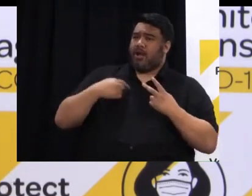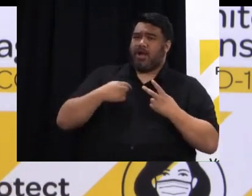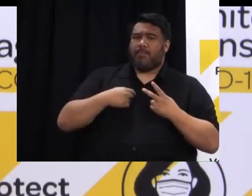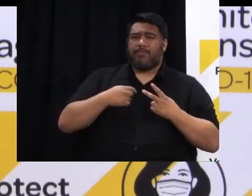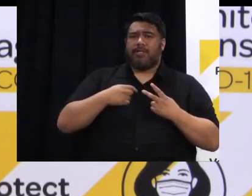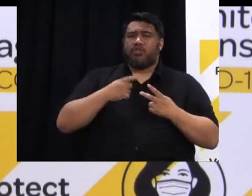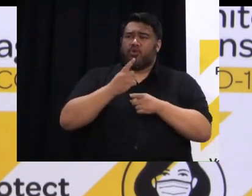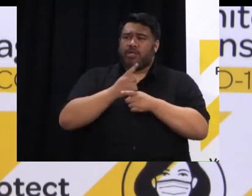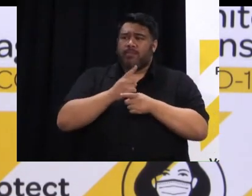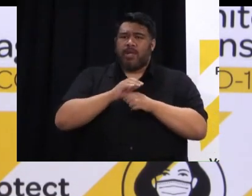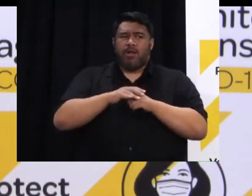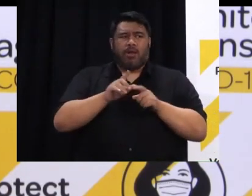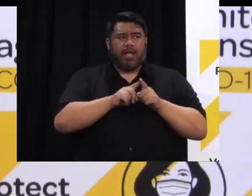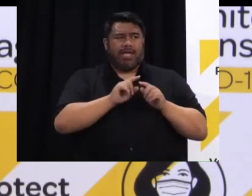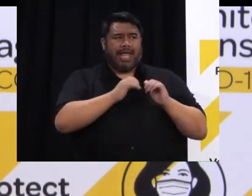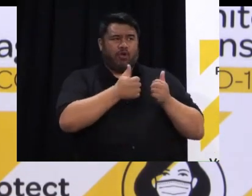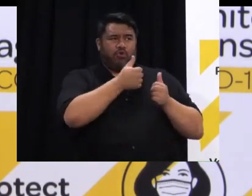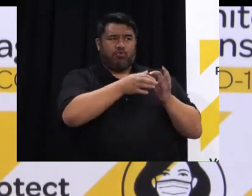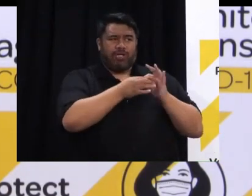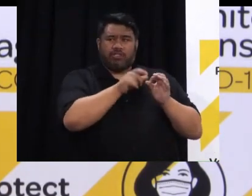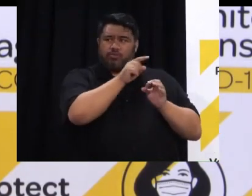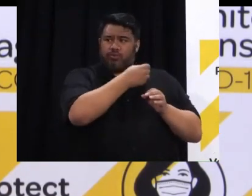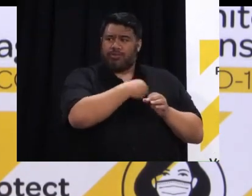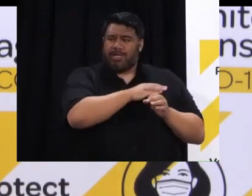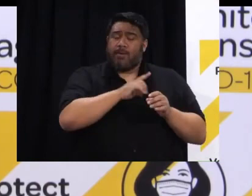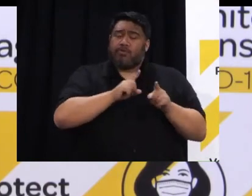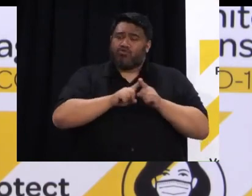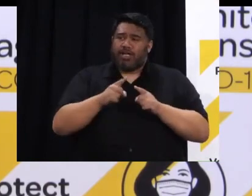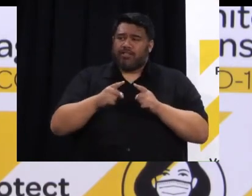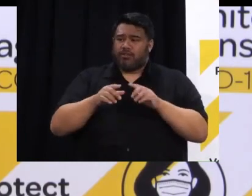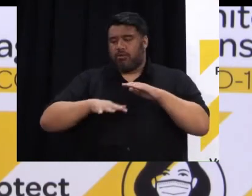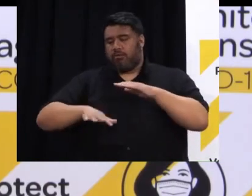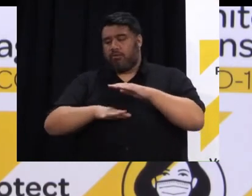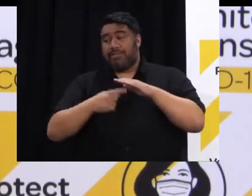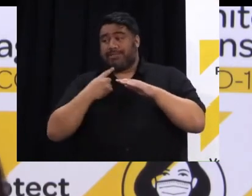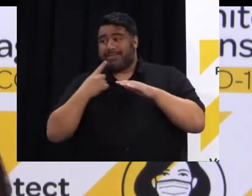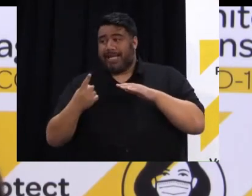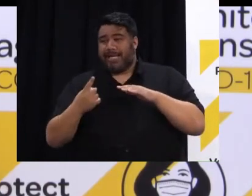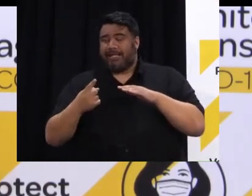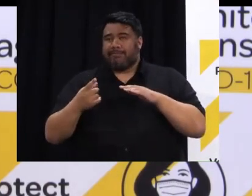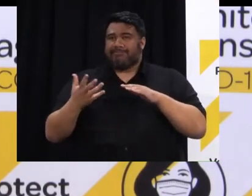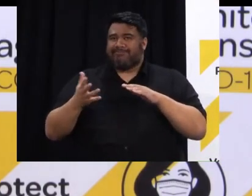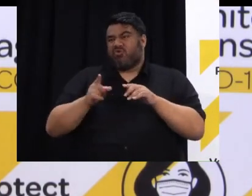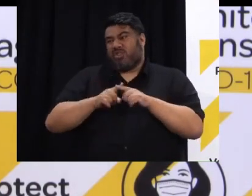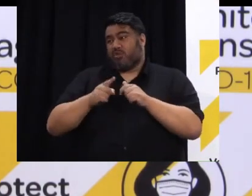faith and so on that what I'm trying to imply here is that the answer to your question would be no